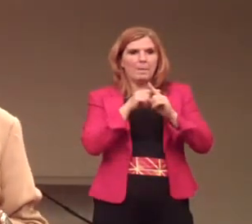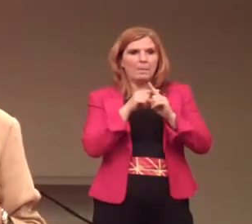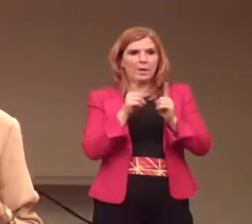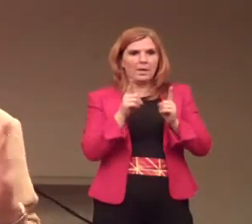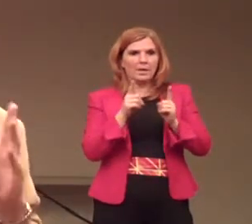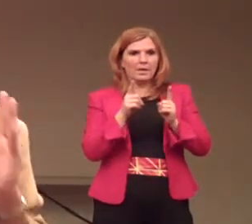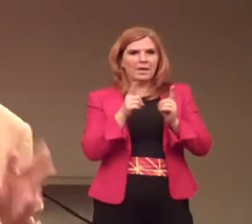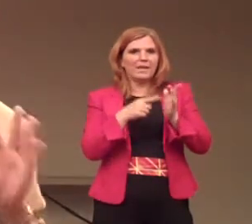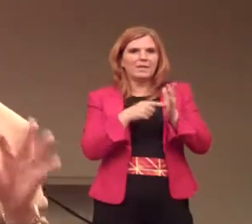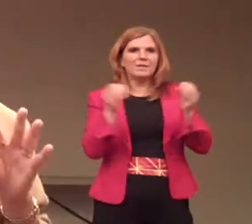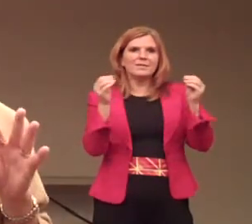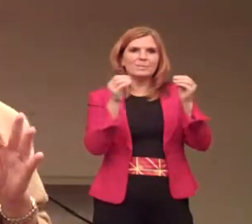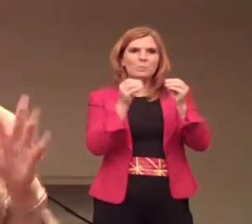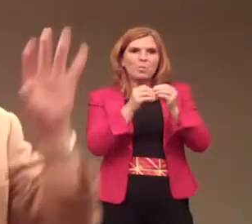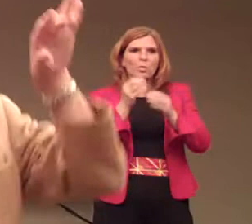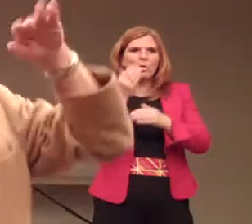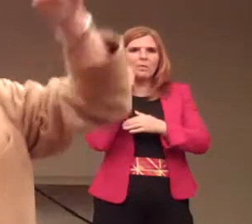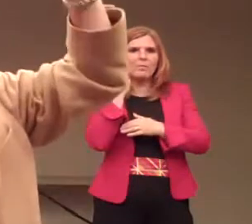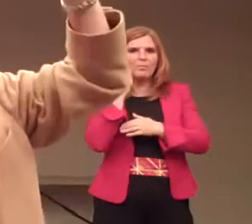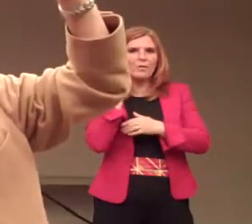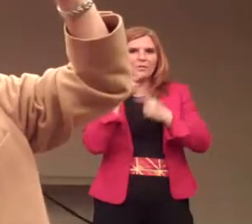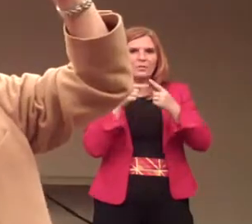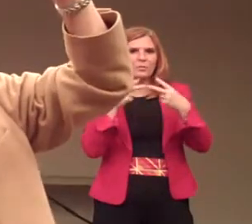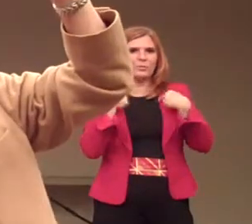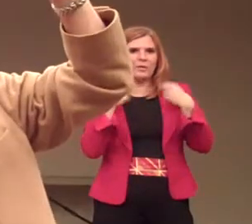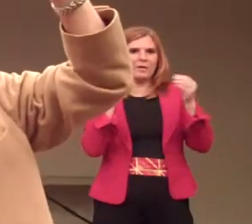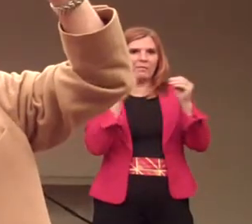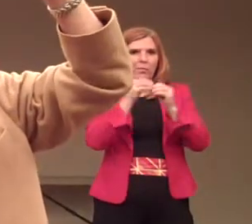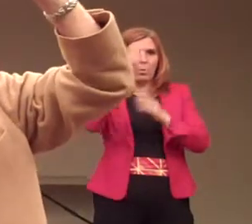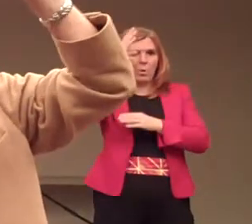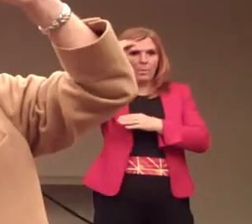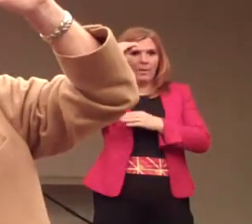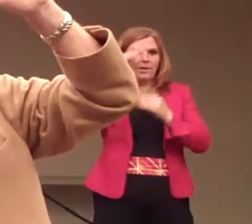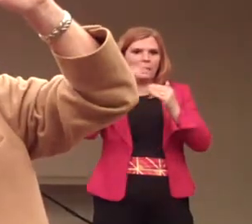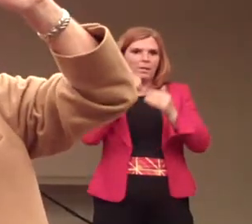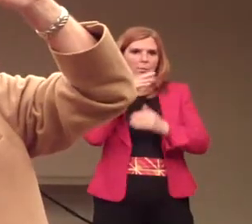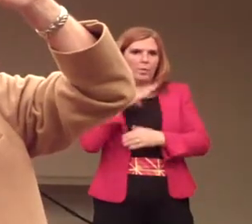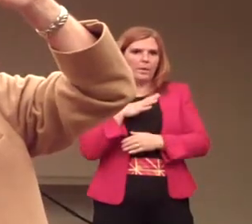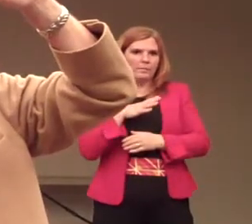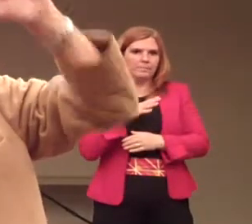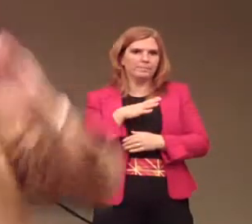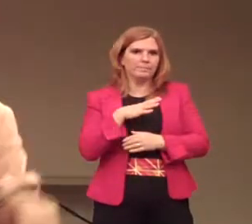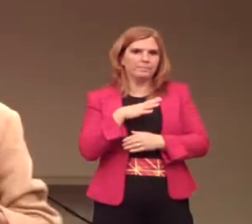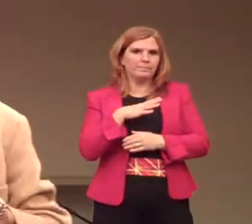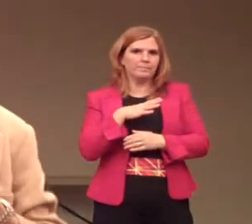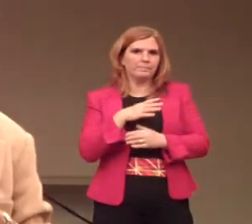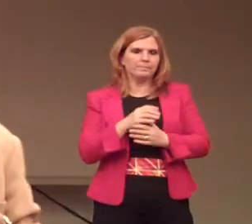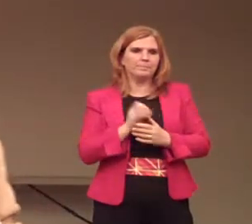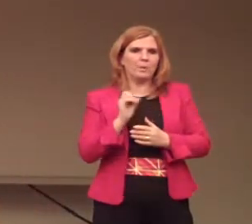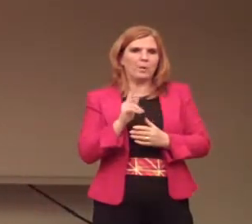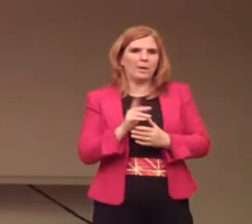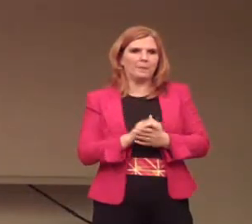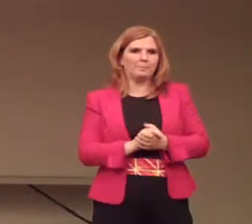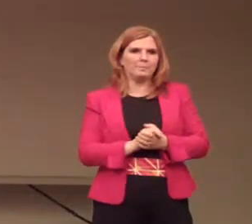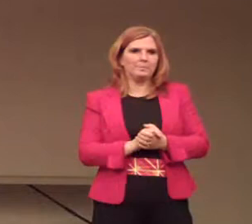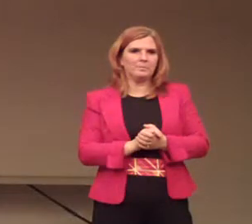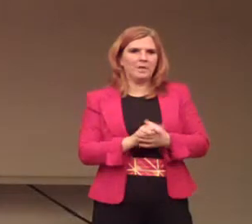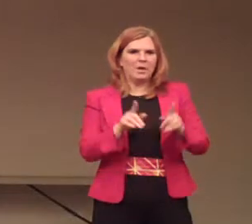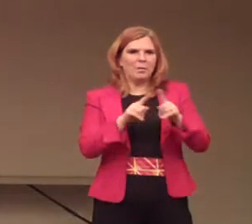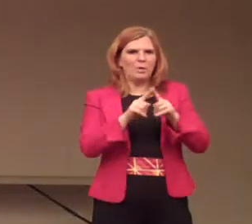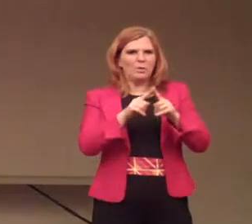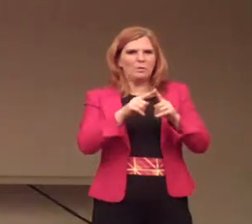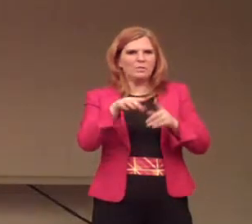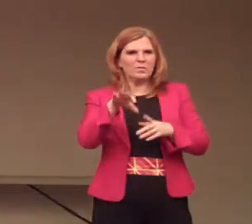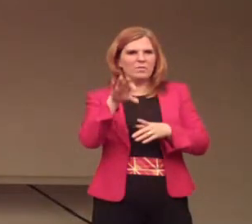But there is more prostitution when you have more men than you have women. Okay. We also